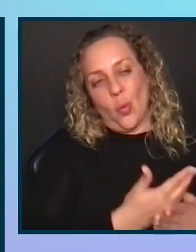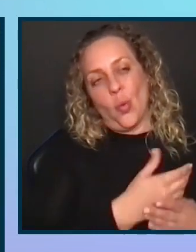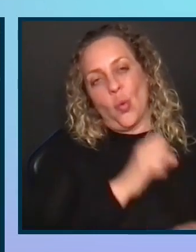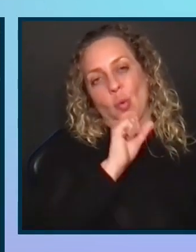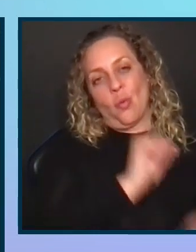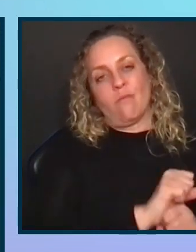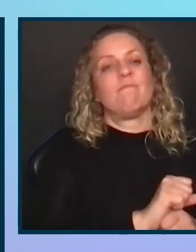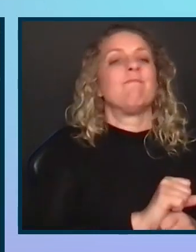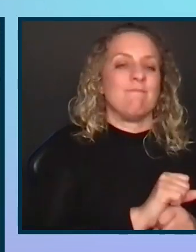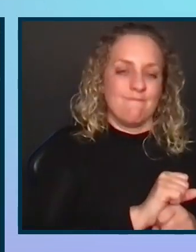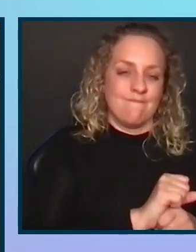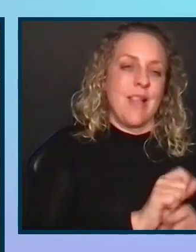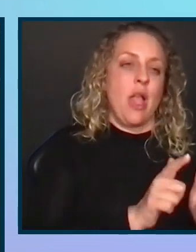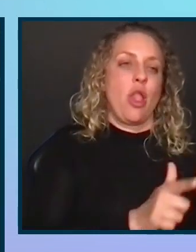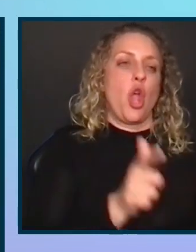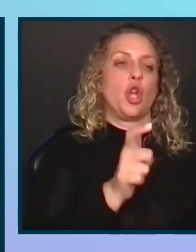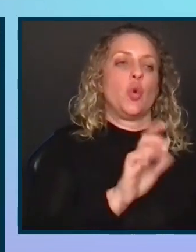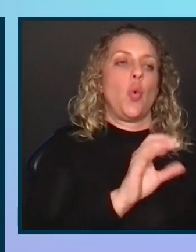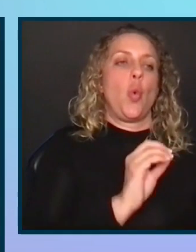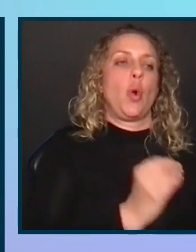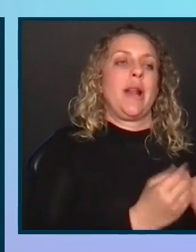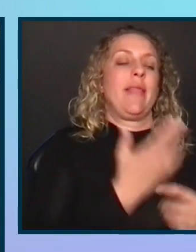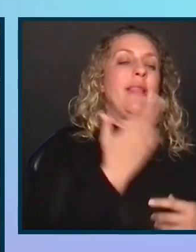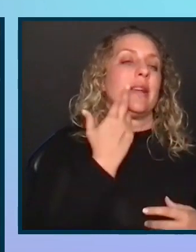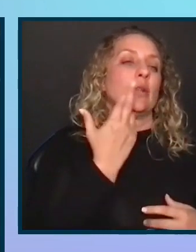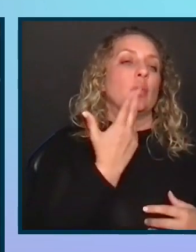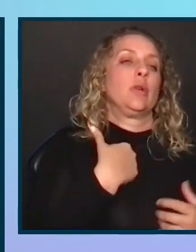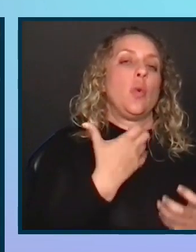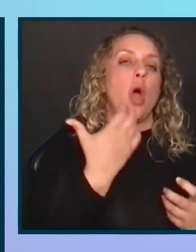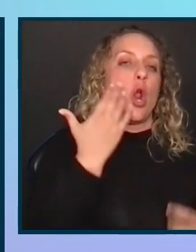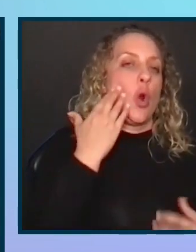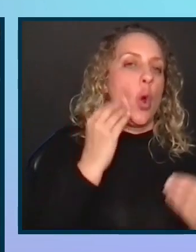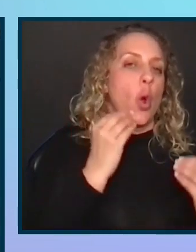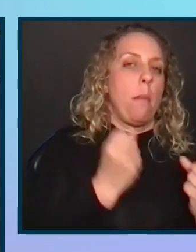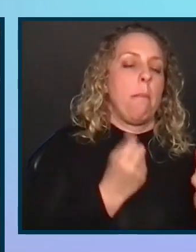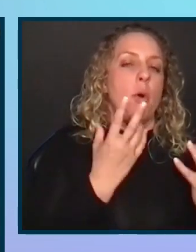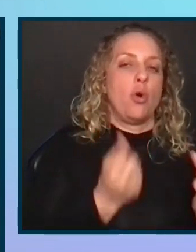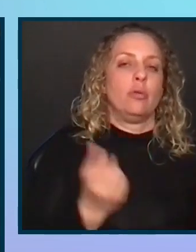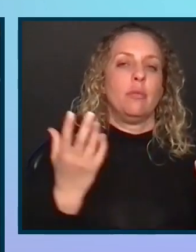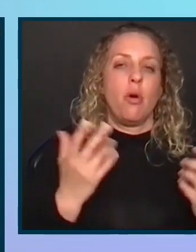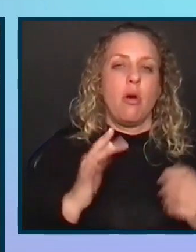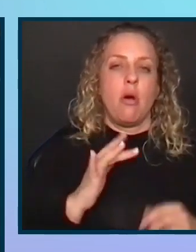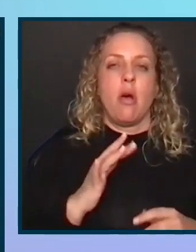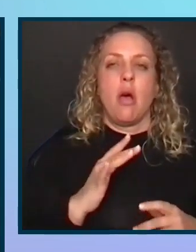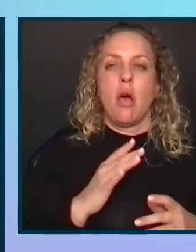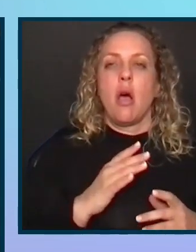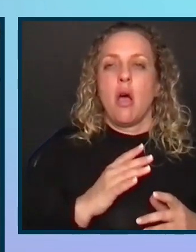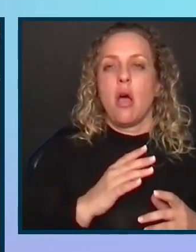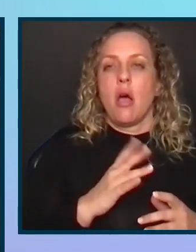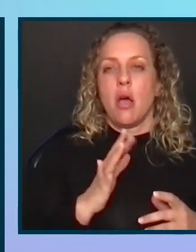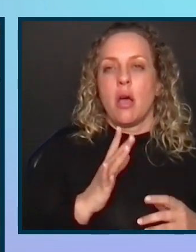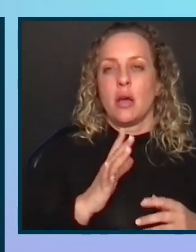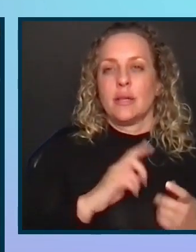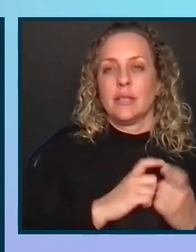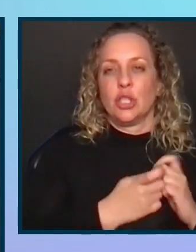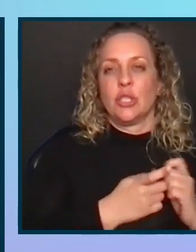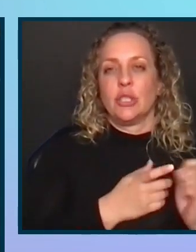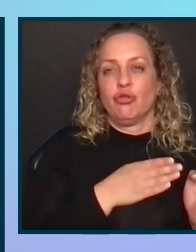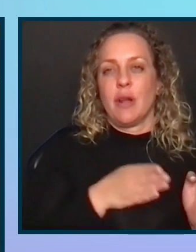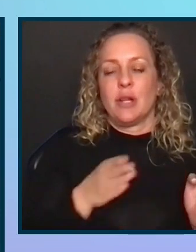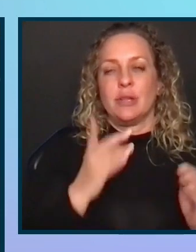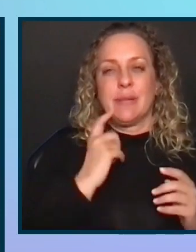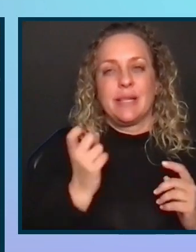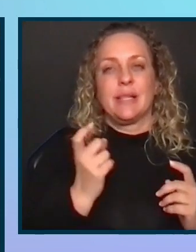larger organizations. That's one of the reasons you want to know multiple strange change strategies,